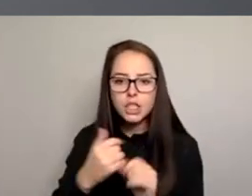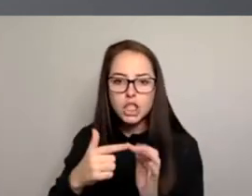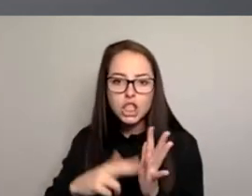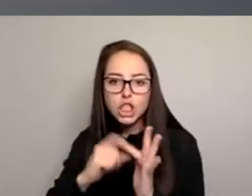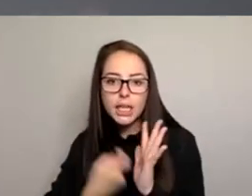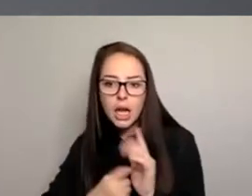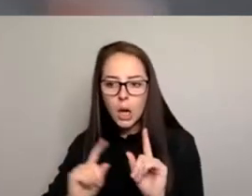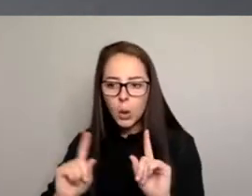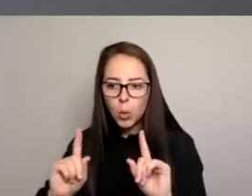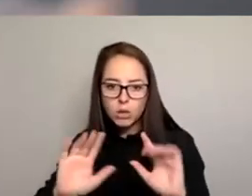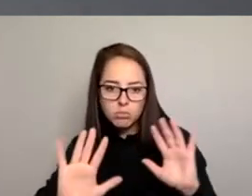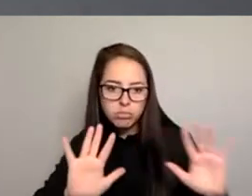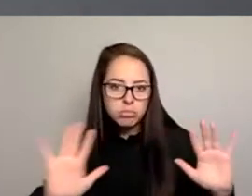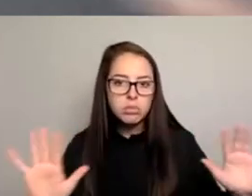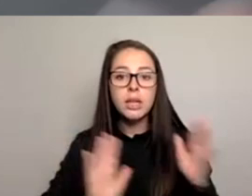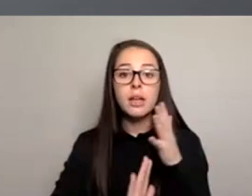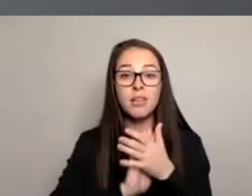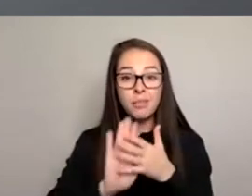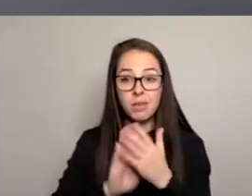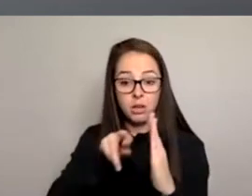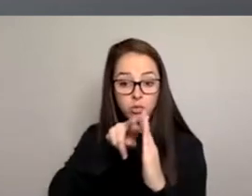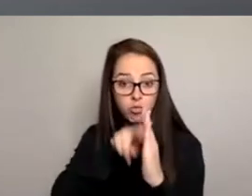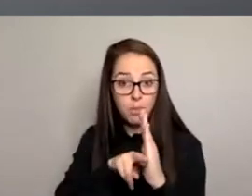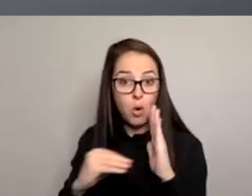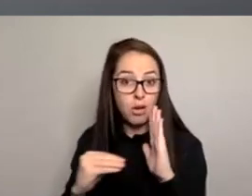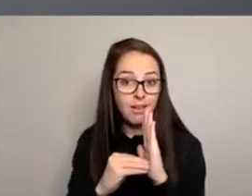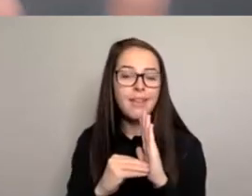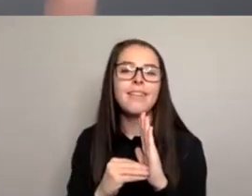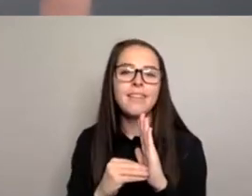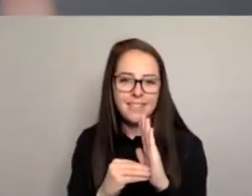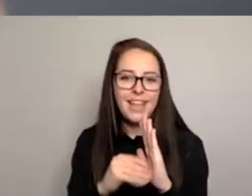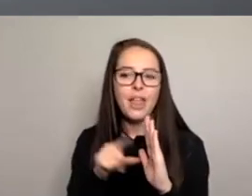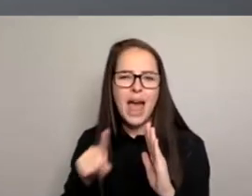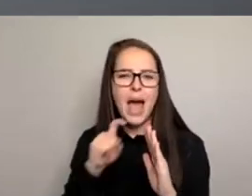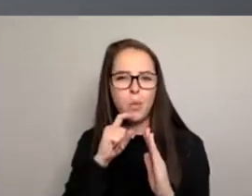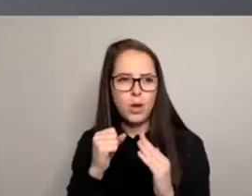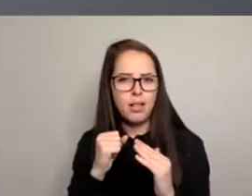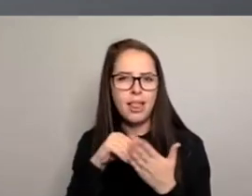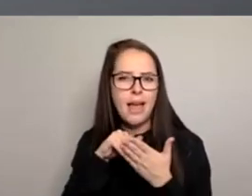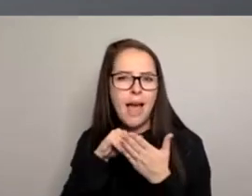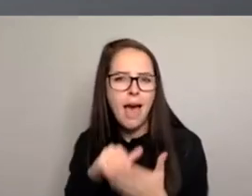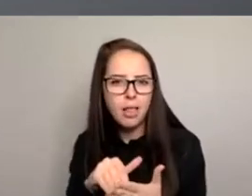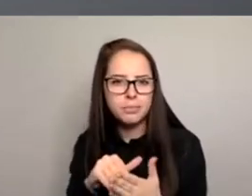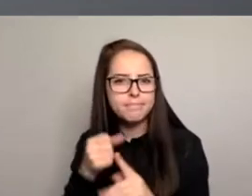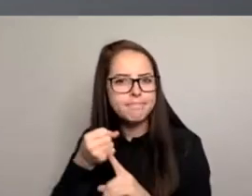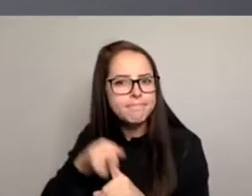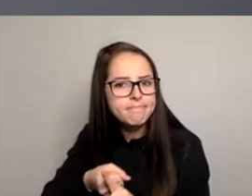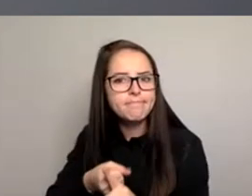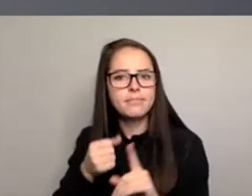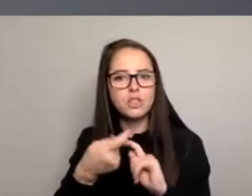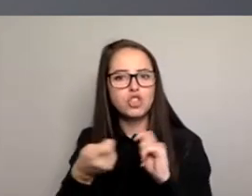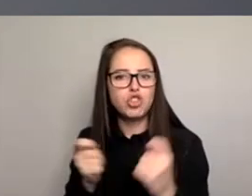then you'll see that even that reporting starts to drive change over time. So they're the two things I'd probably do if I was new.